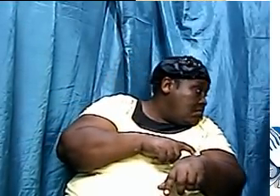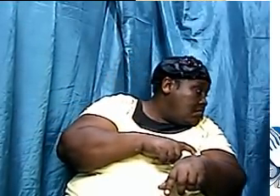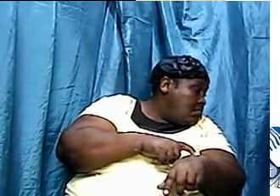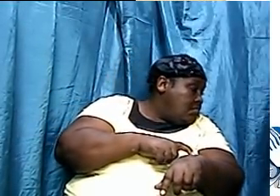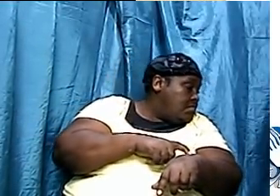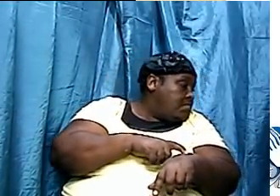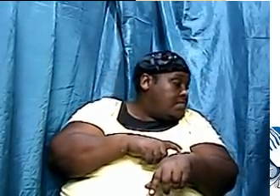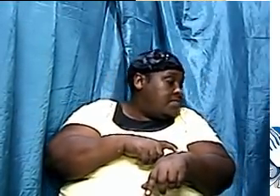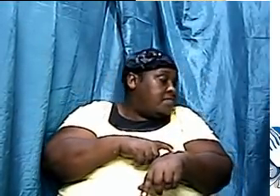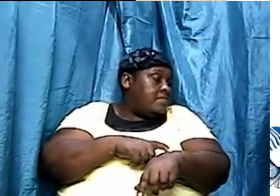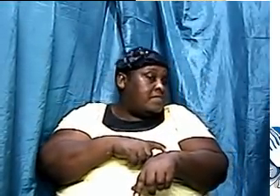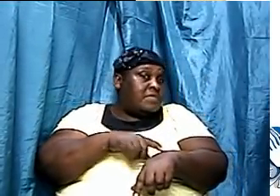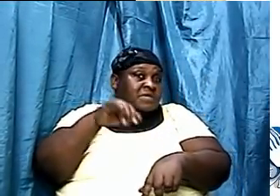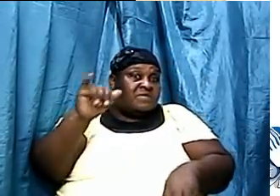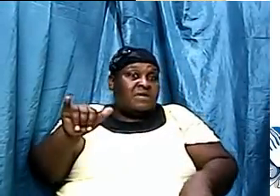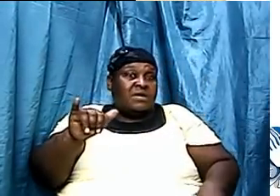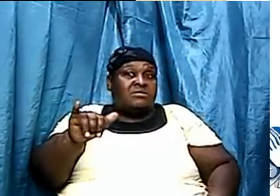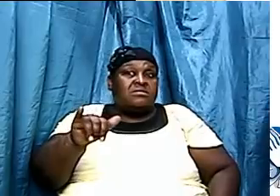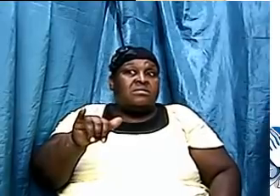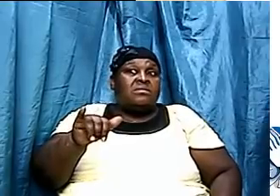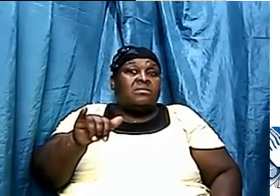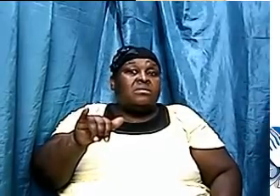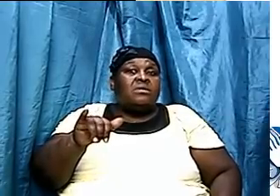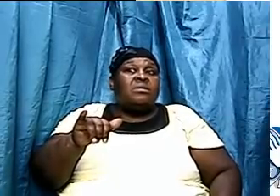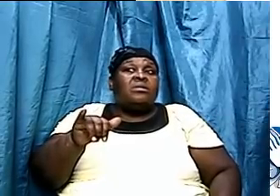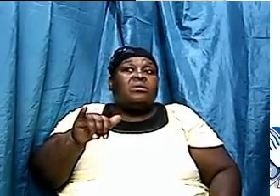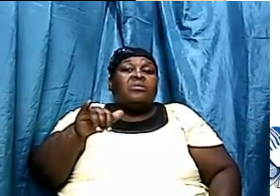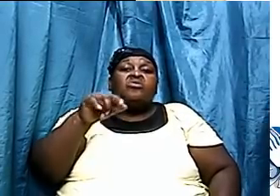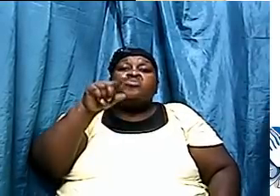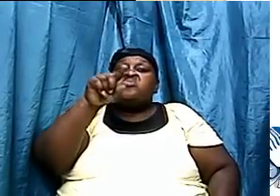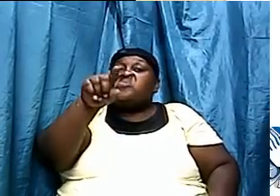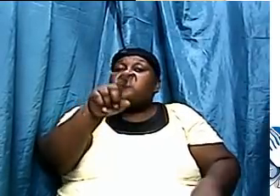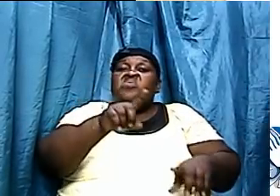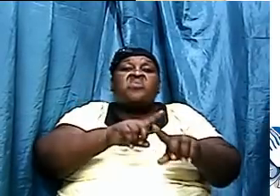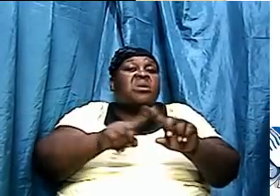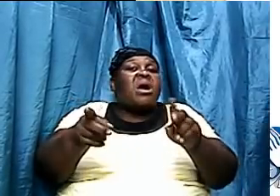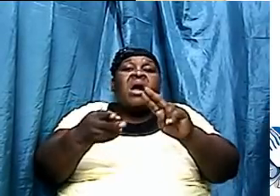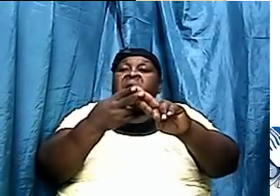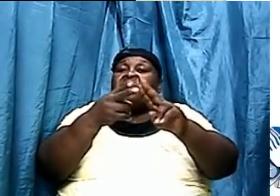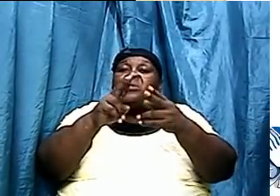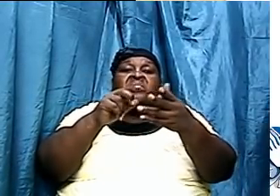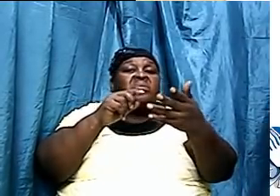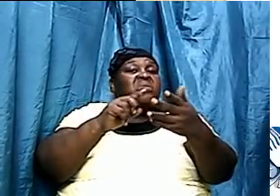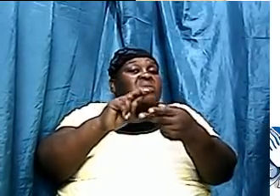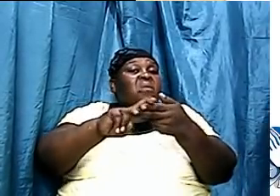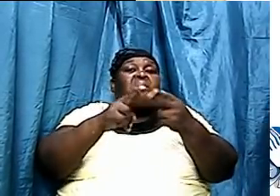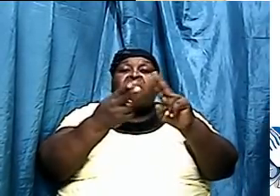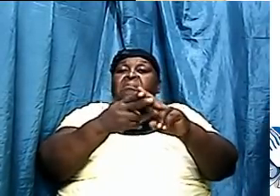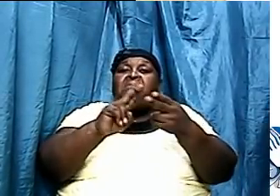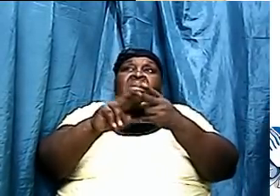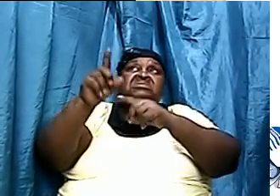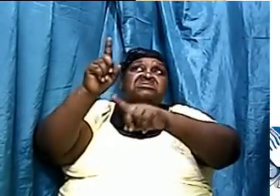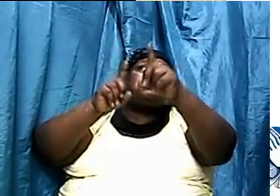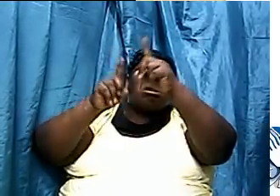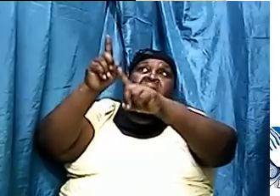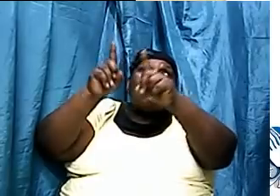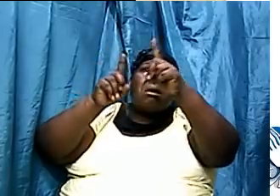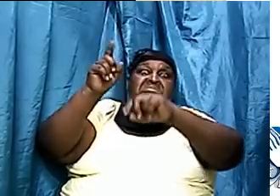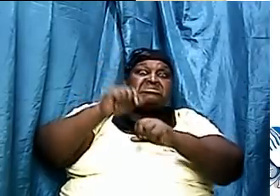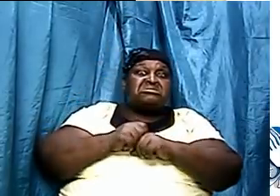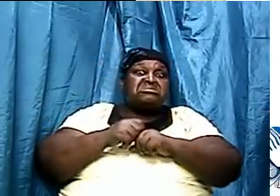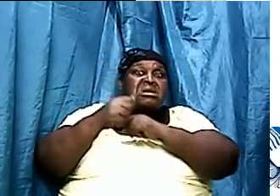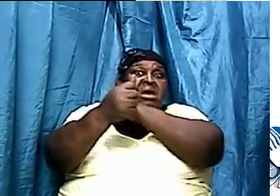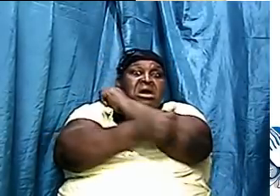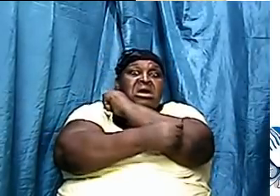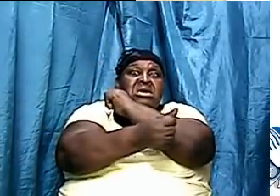that look here the Okia number the stars I think it was Abraham who said look up into the heavens and number the